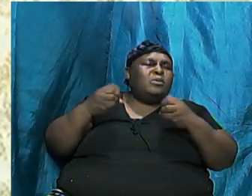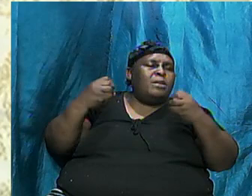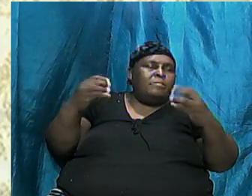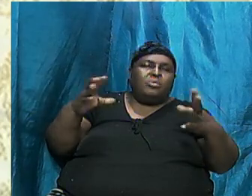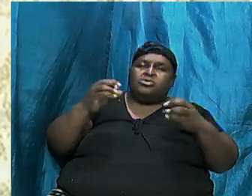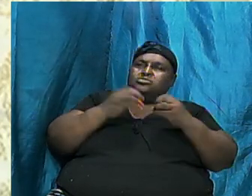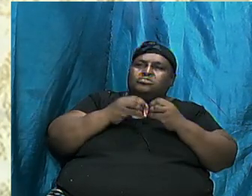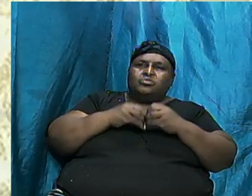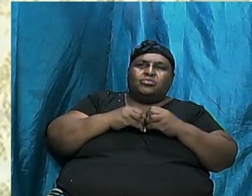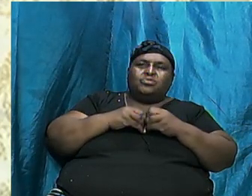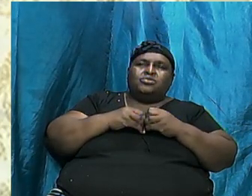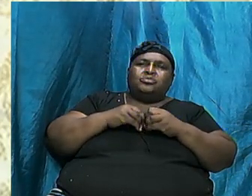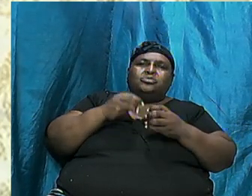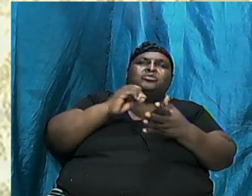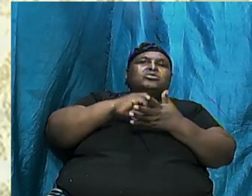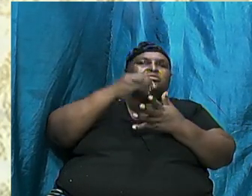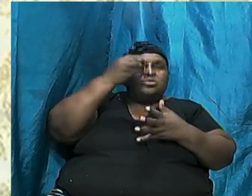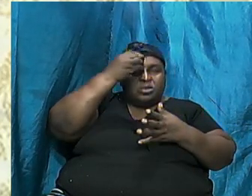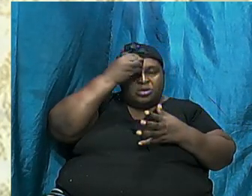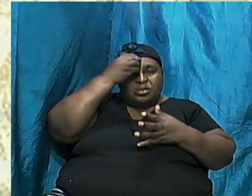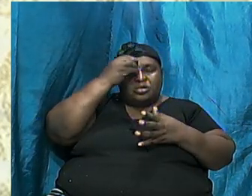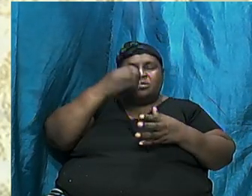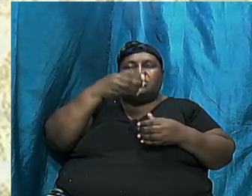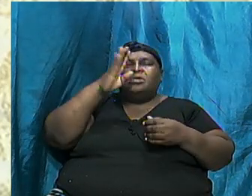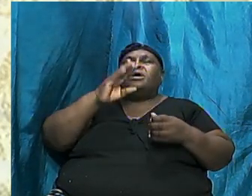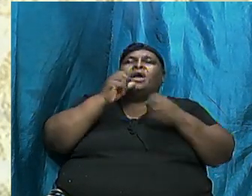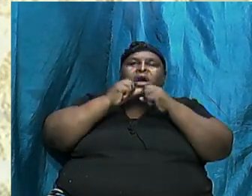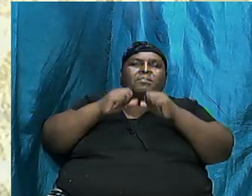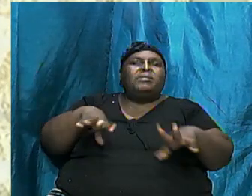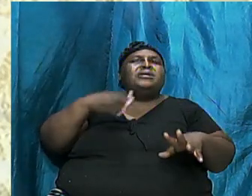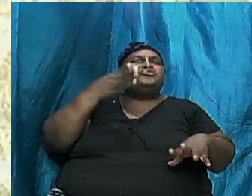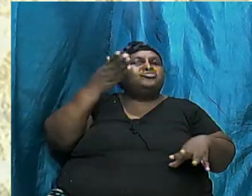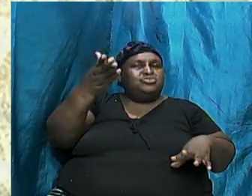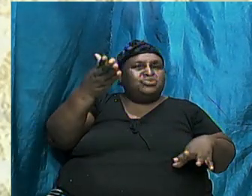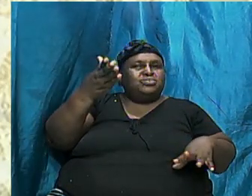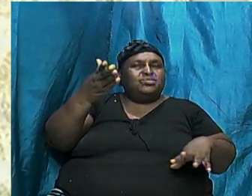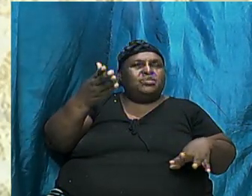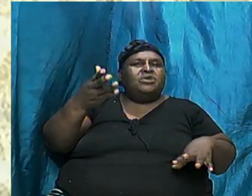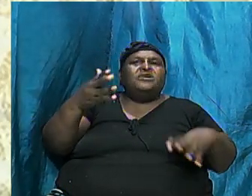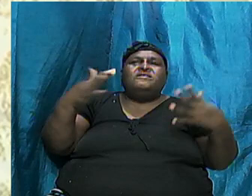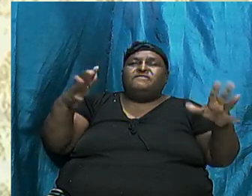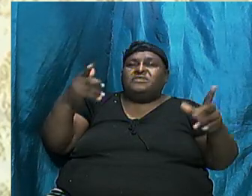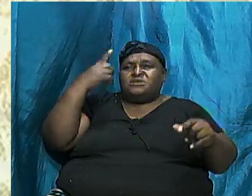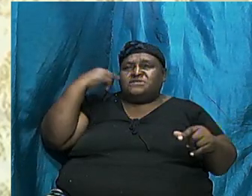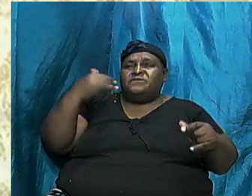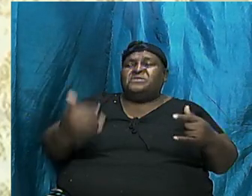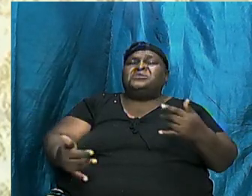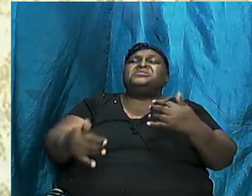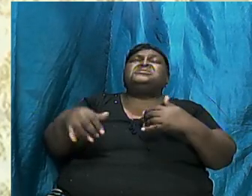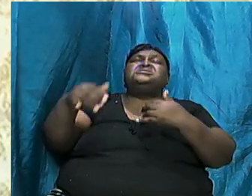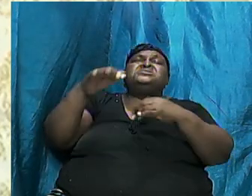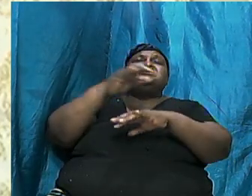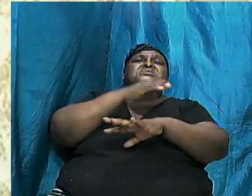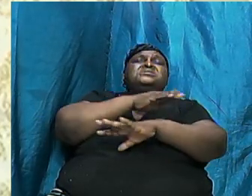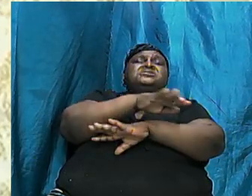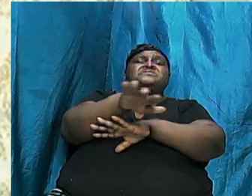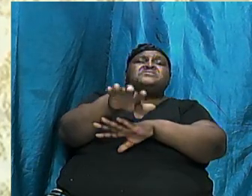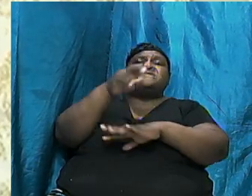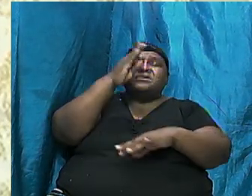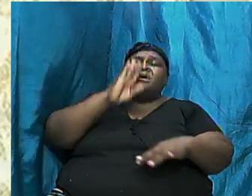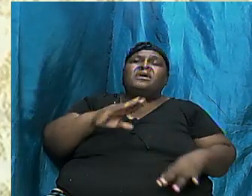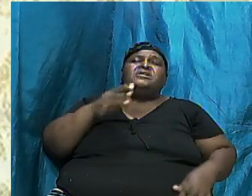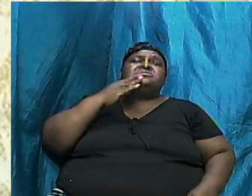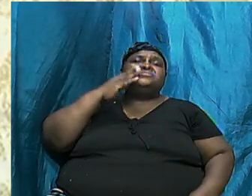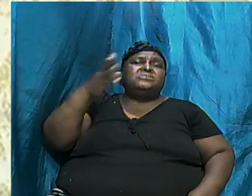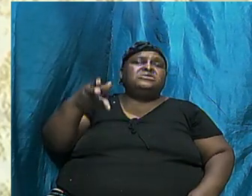Can Get So God Bless You We Close Off For This Evening And God Willing Next Week